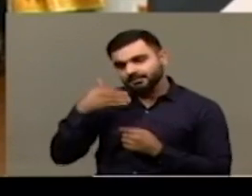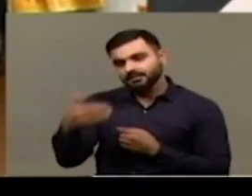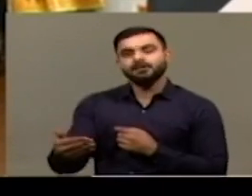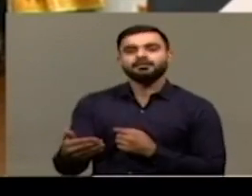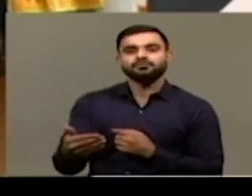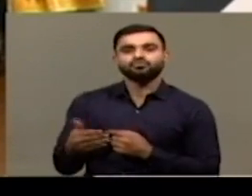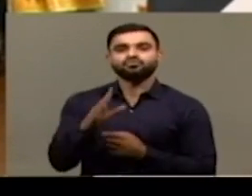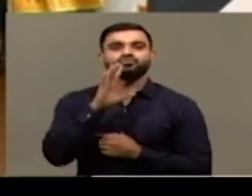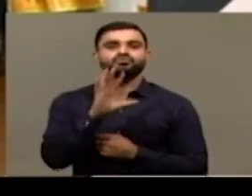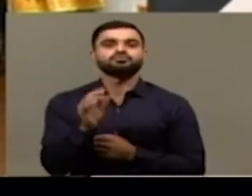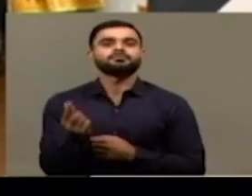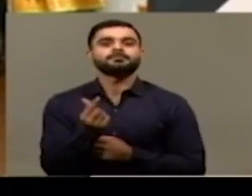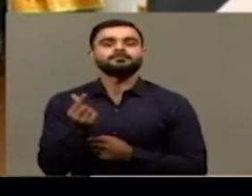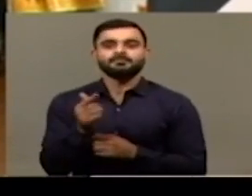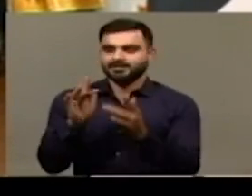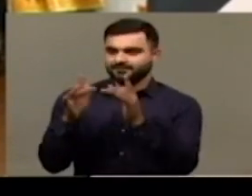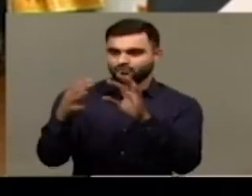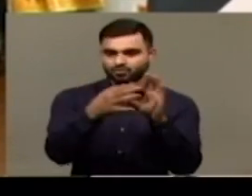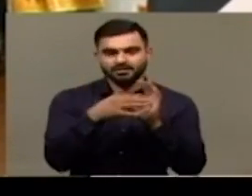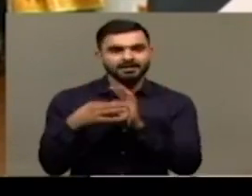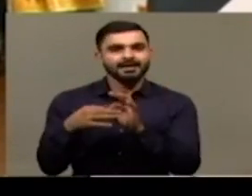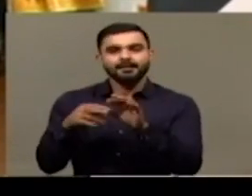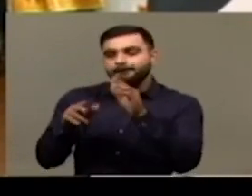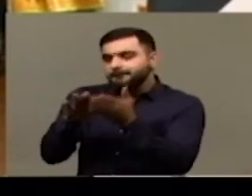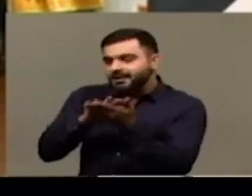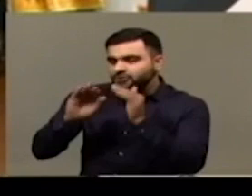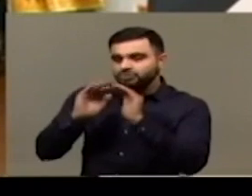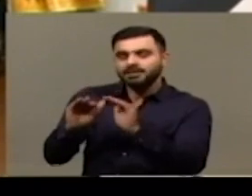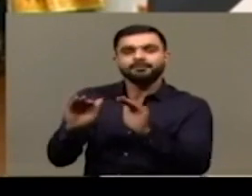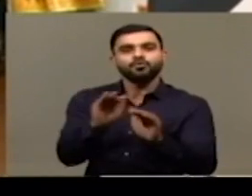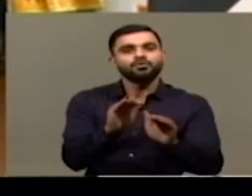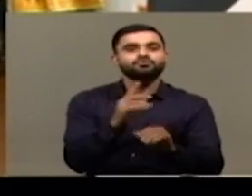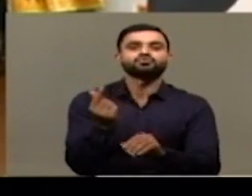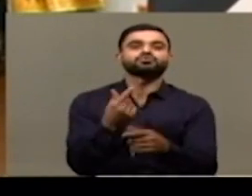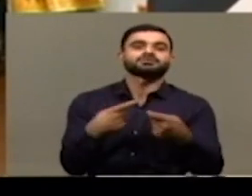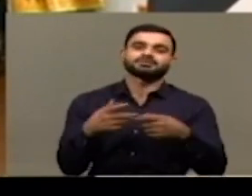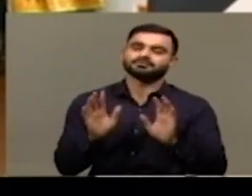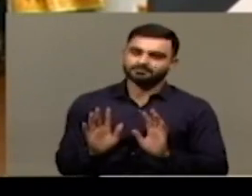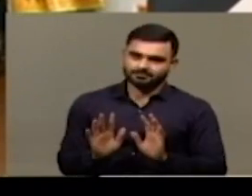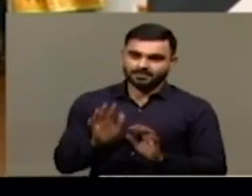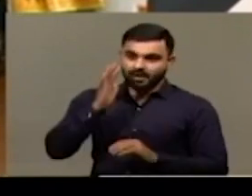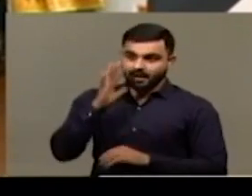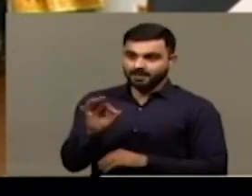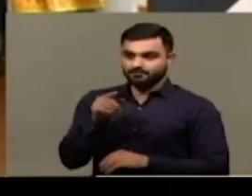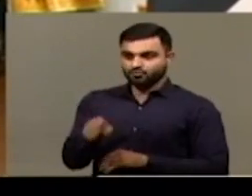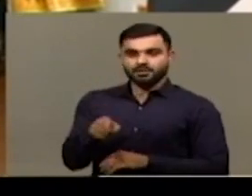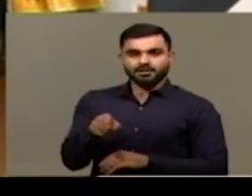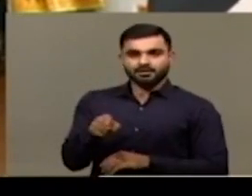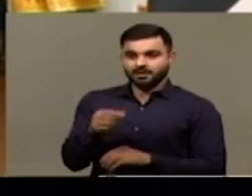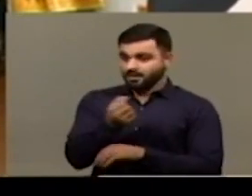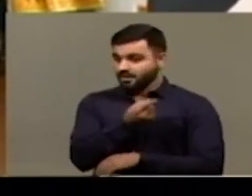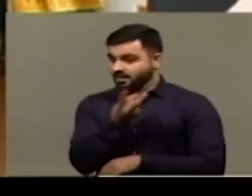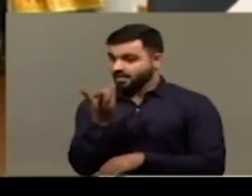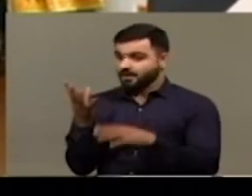needy and the actual beneficiaries. So, I feel it is very important to have that number, exact number or the approximate number